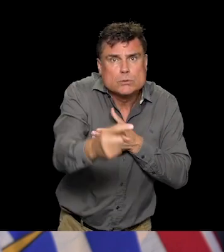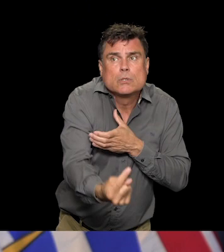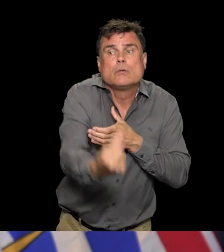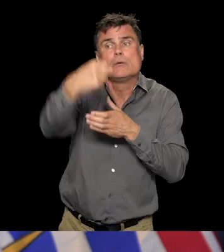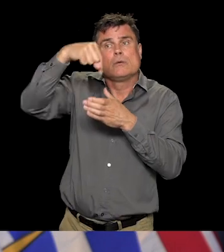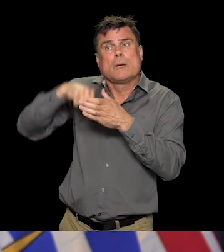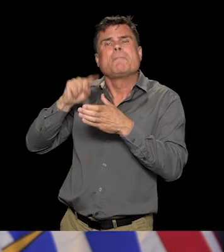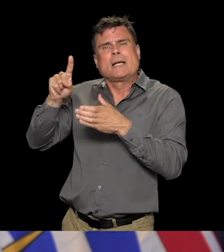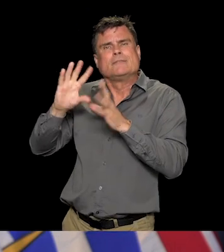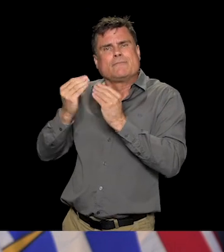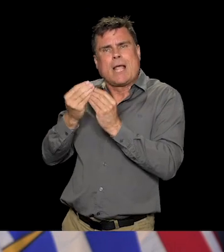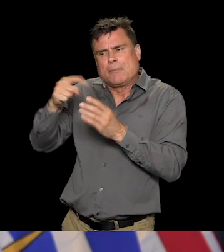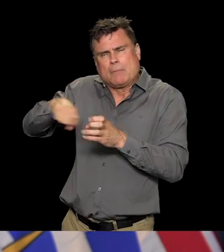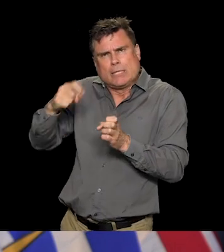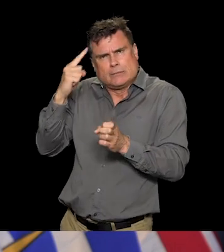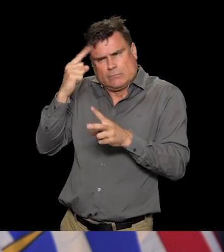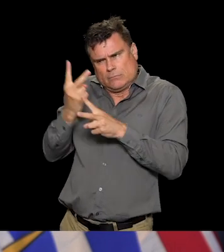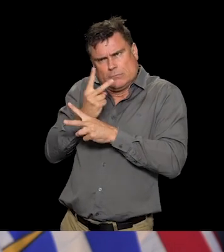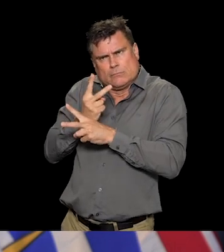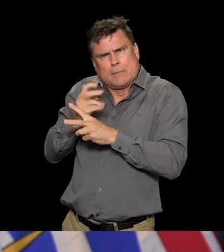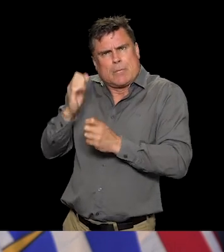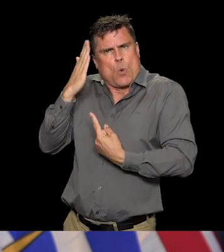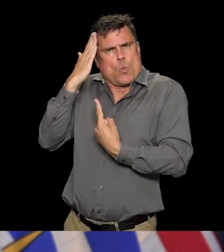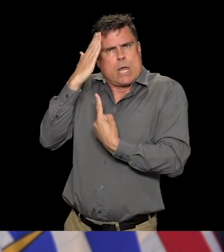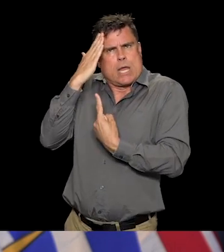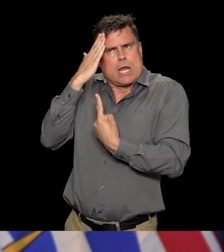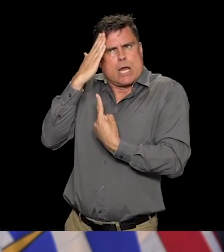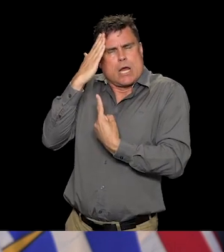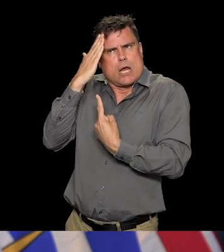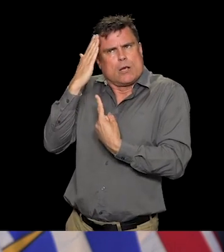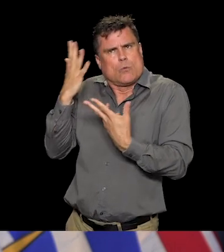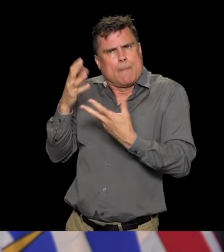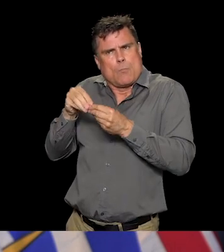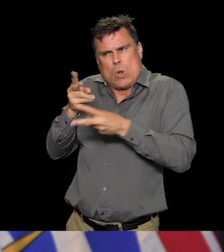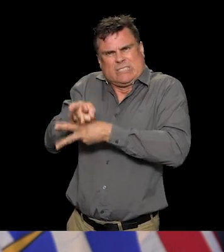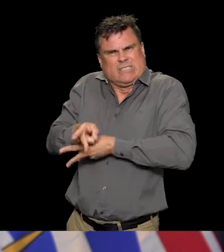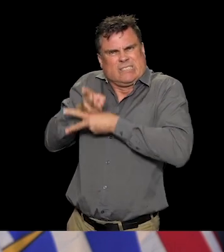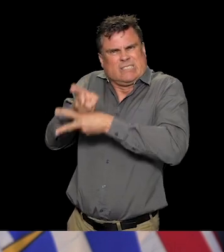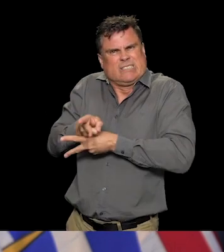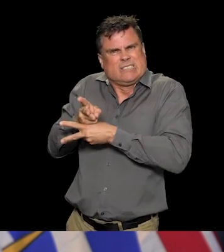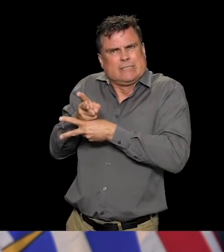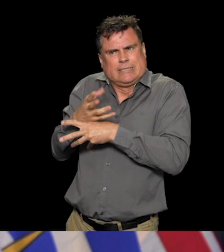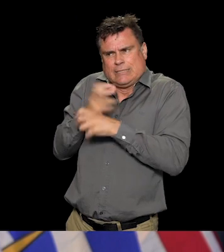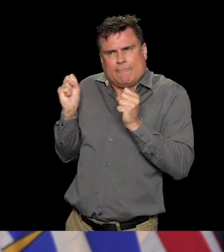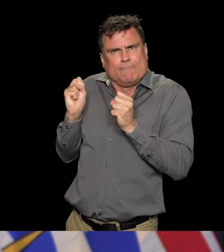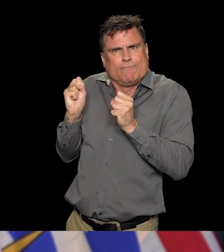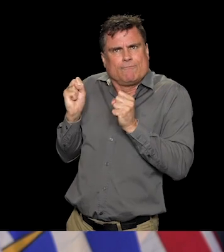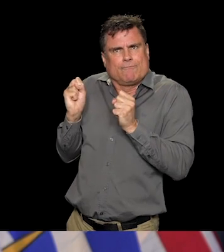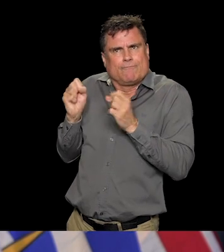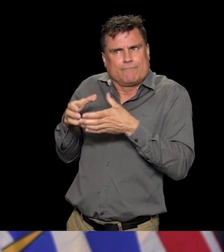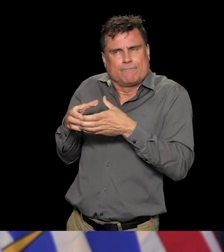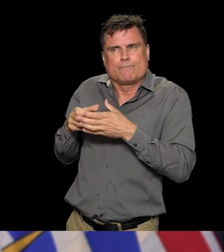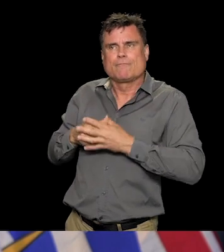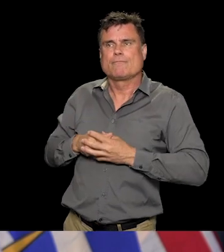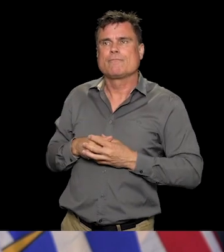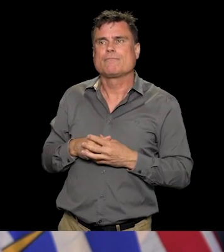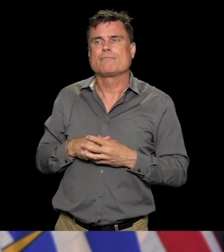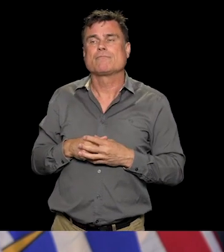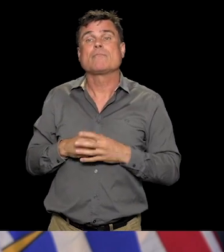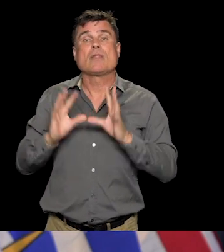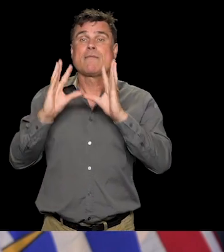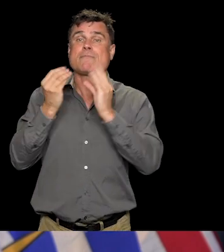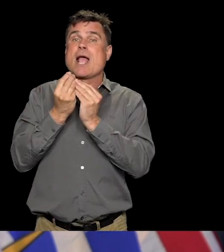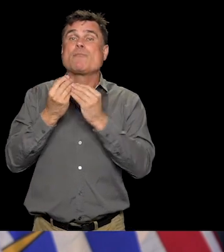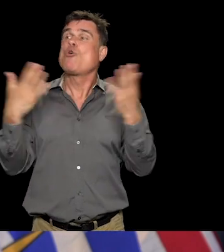the limits on gatherings because we know those are environments where we inadvertently spread it to the people that we are closest to.